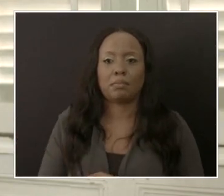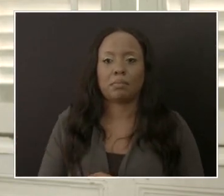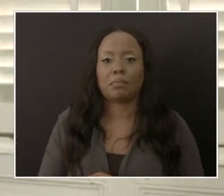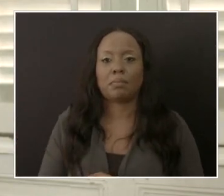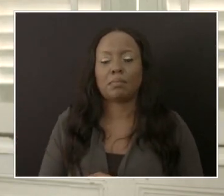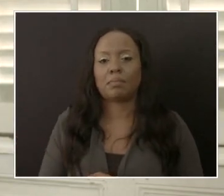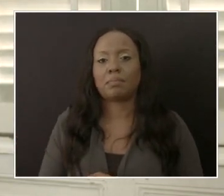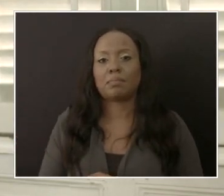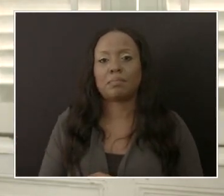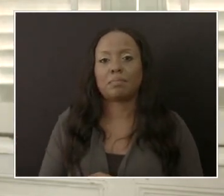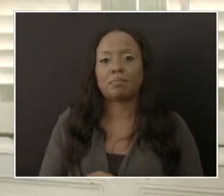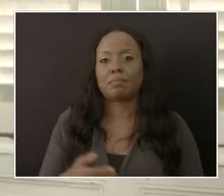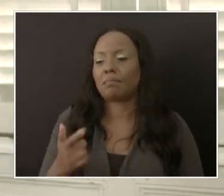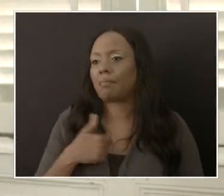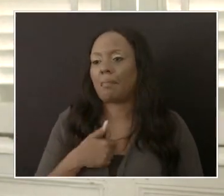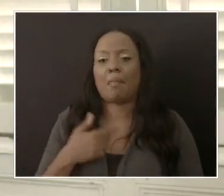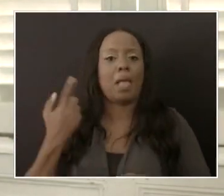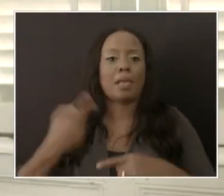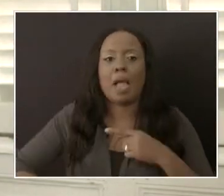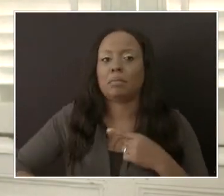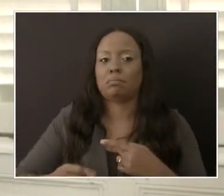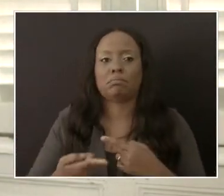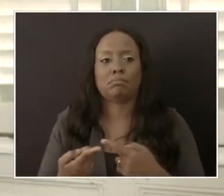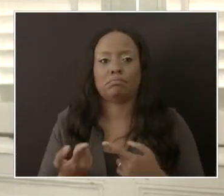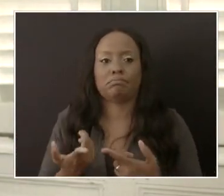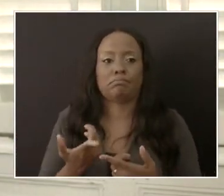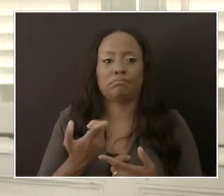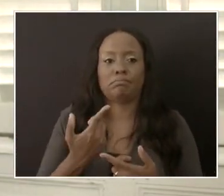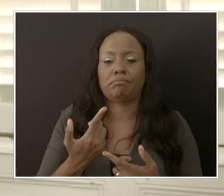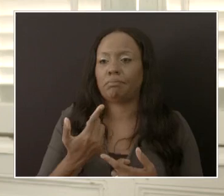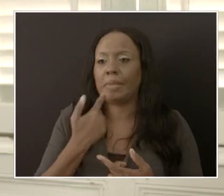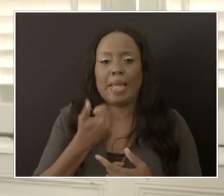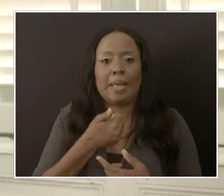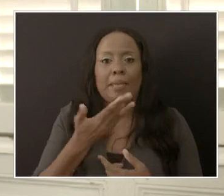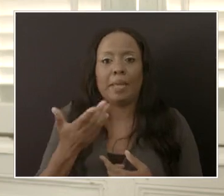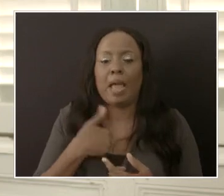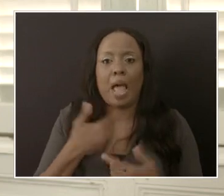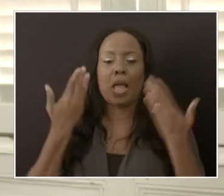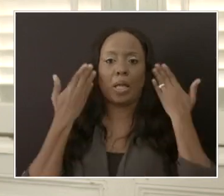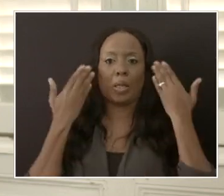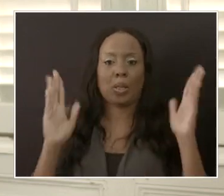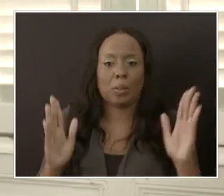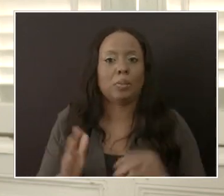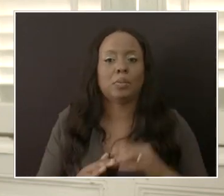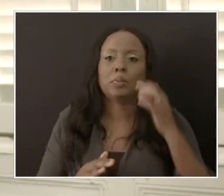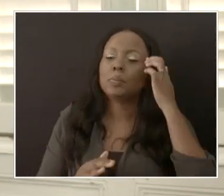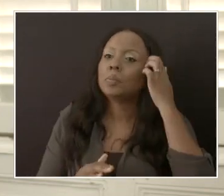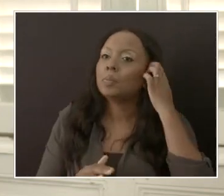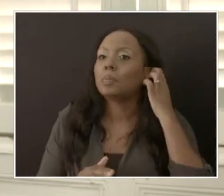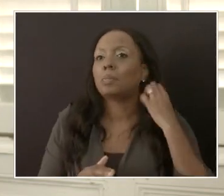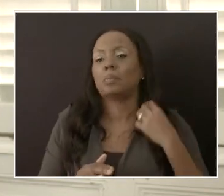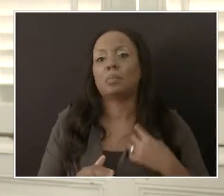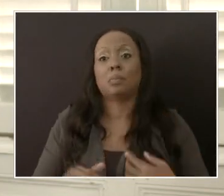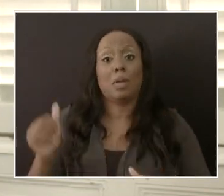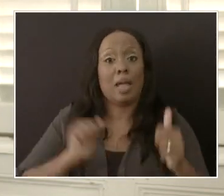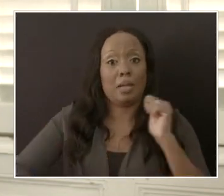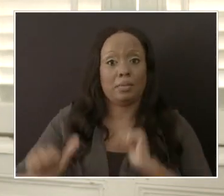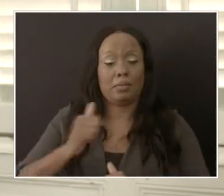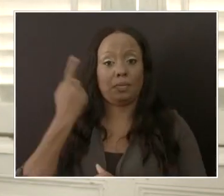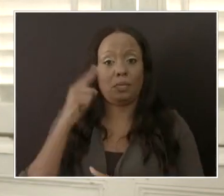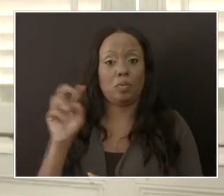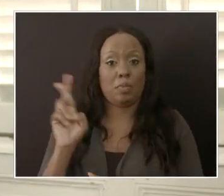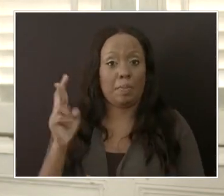on behalf of the policymakers at this time. With respect to the activities for the Republic Day celebration,